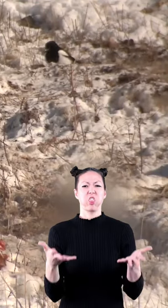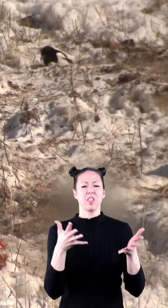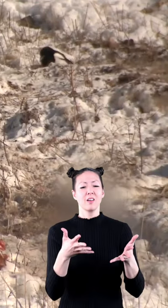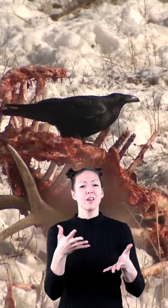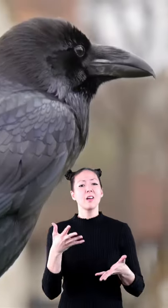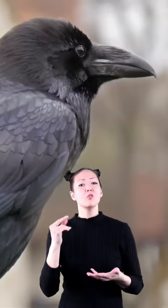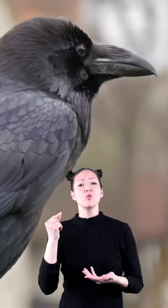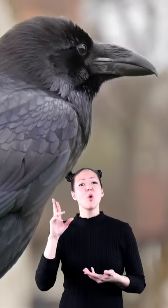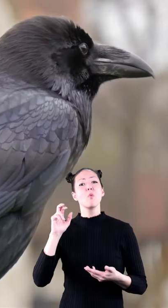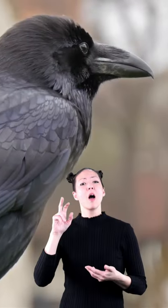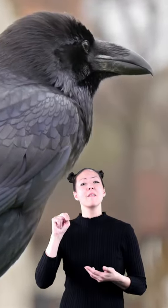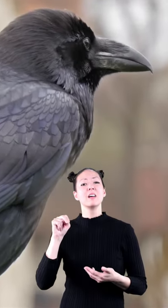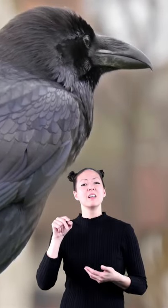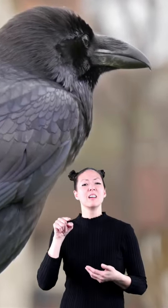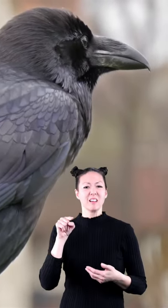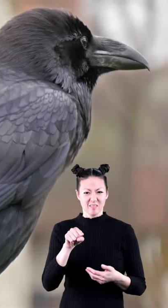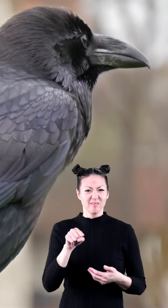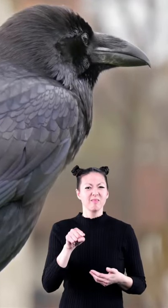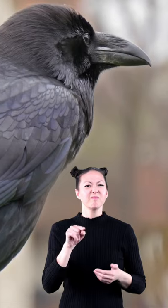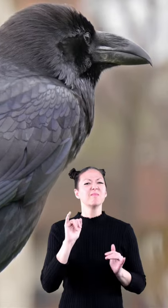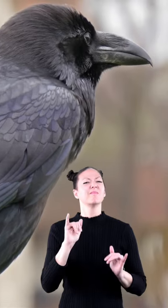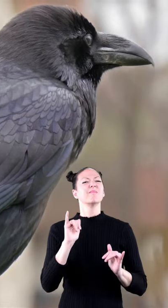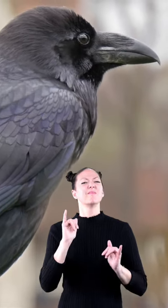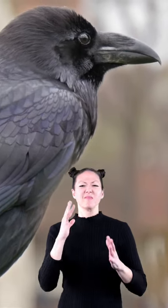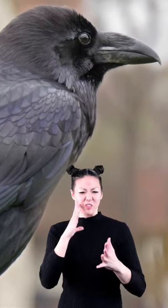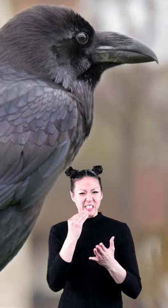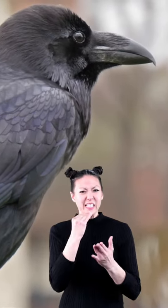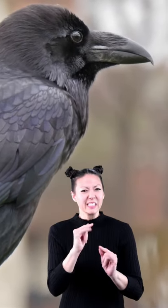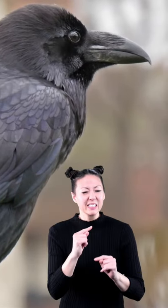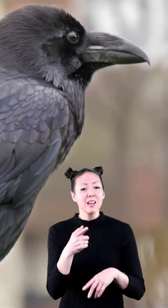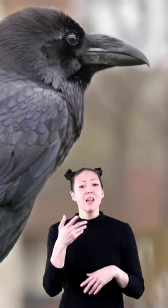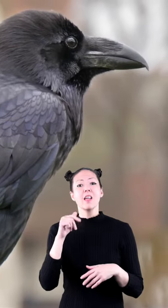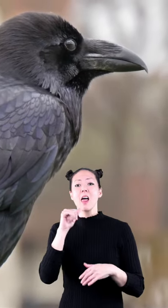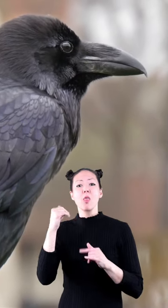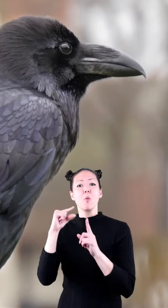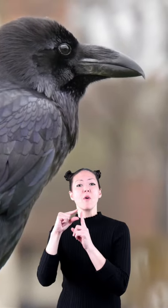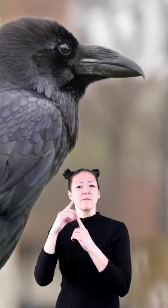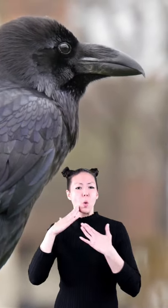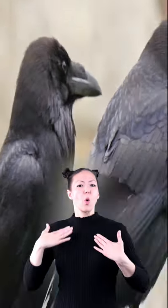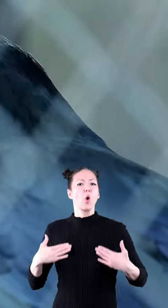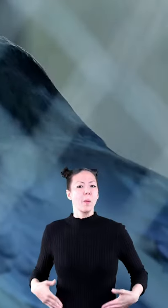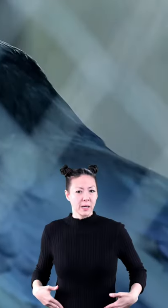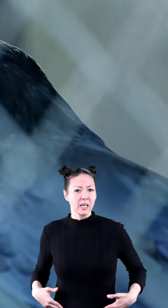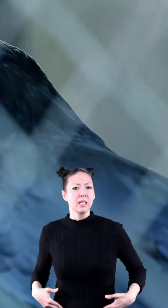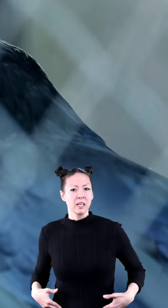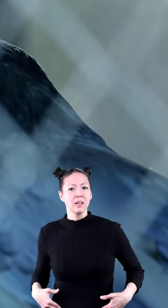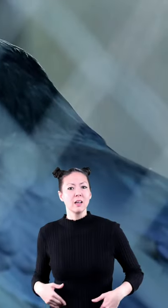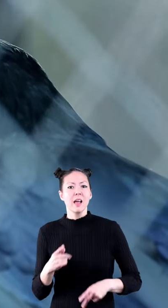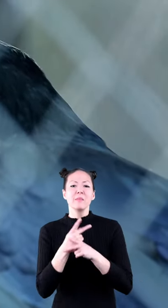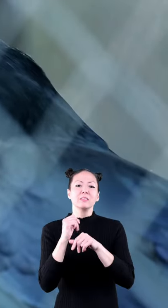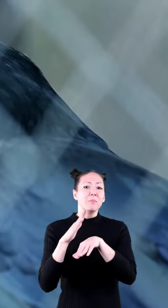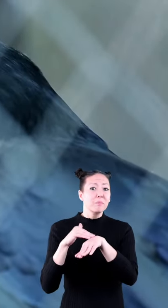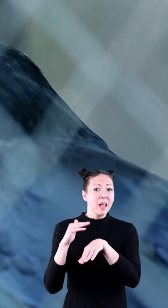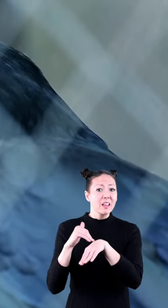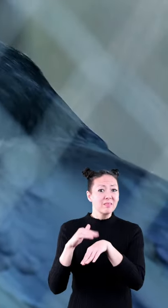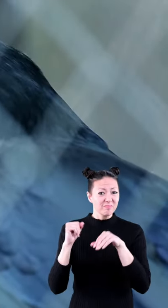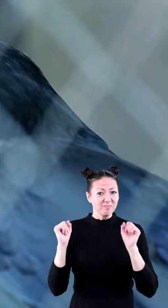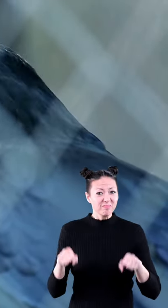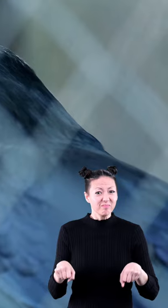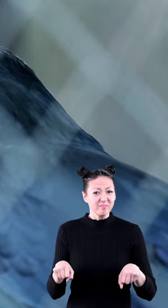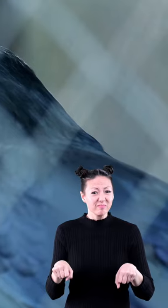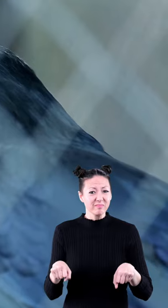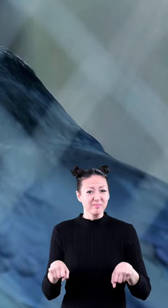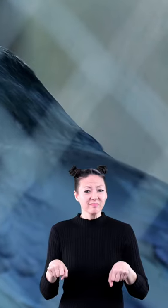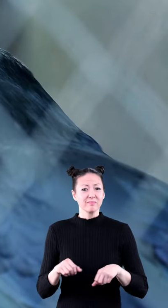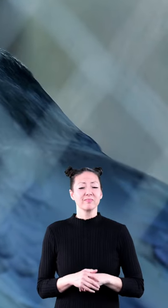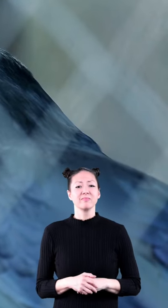ravens are not likely to learn any human words out in the wild however if they were kept as a